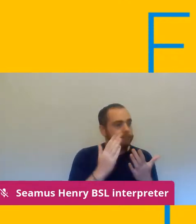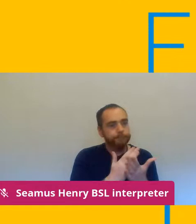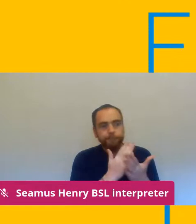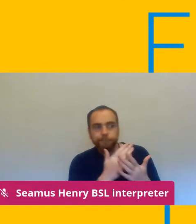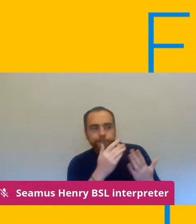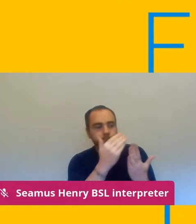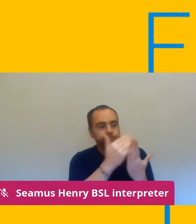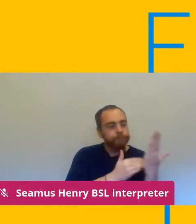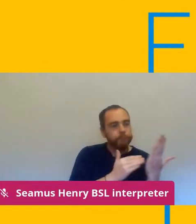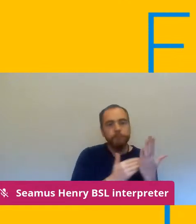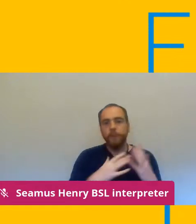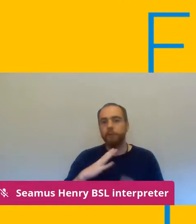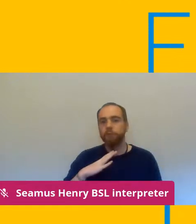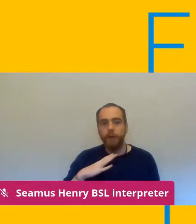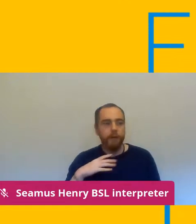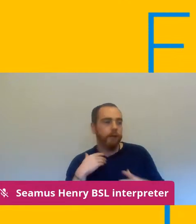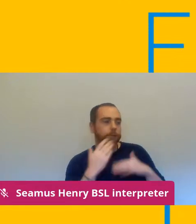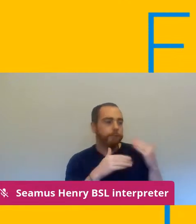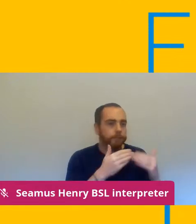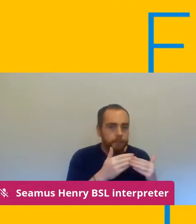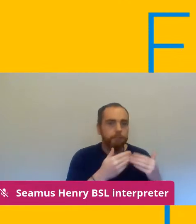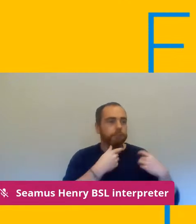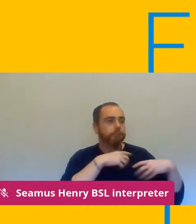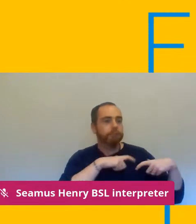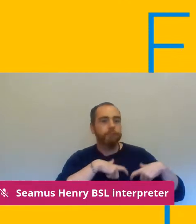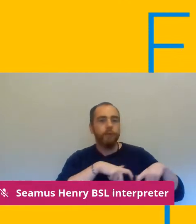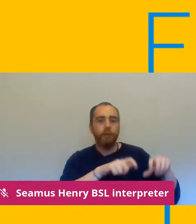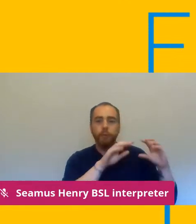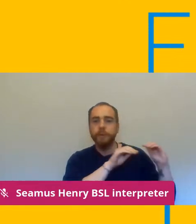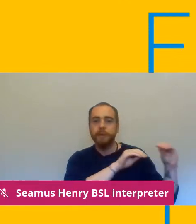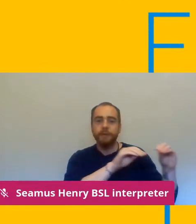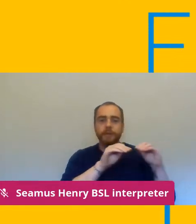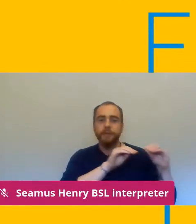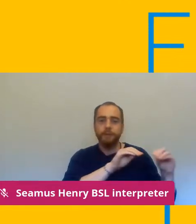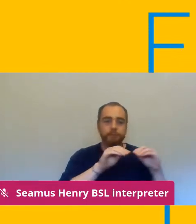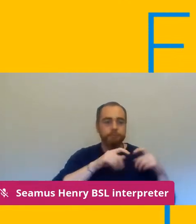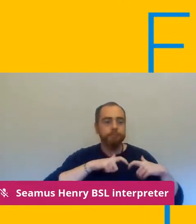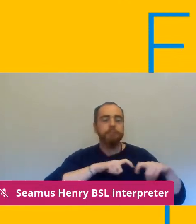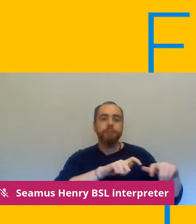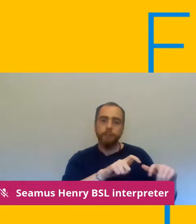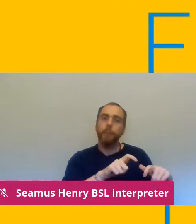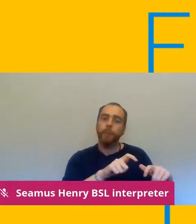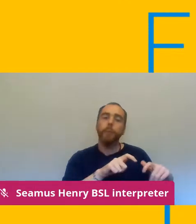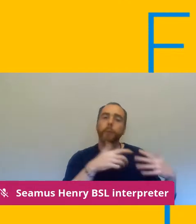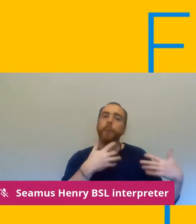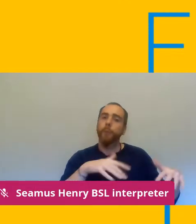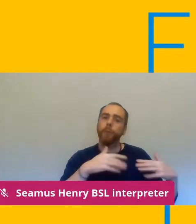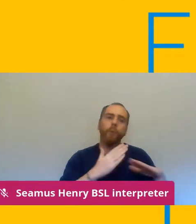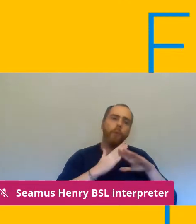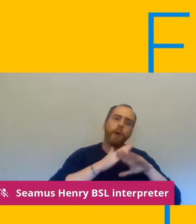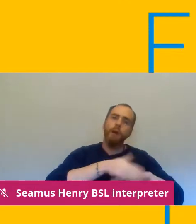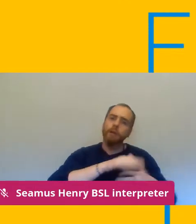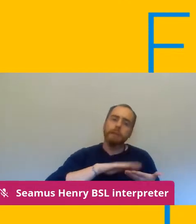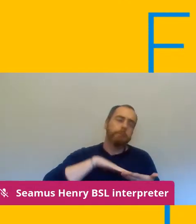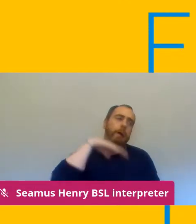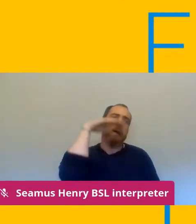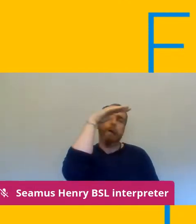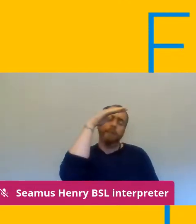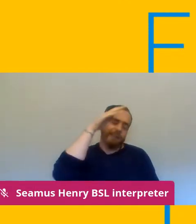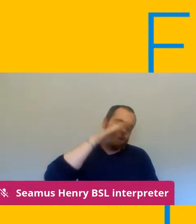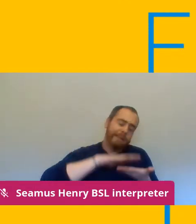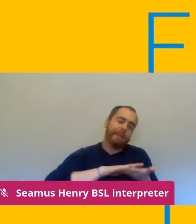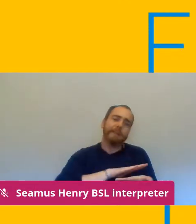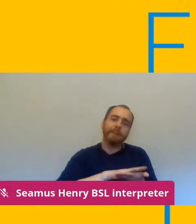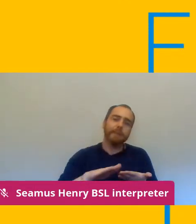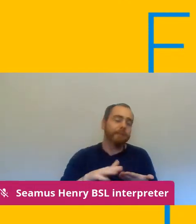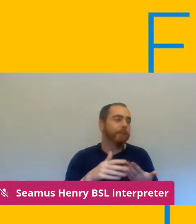to get people back to carry on teaching to carry on the provision of everything else it's been a huge amount of work um everyone's done a magnificent